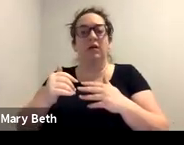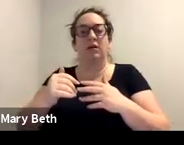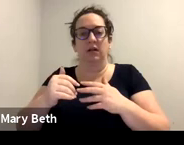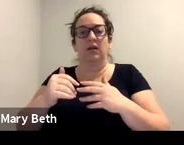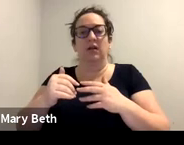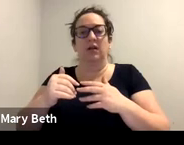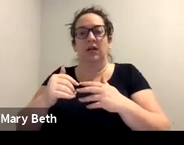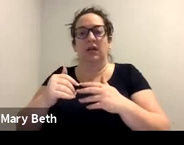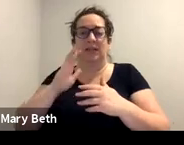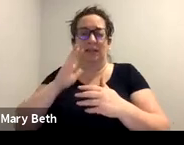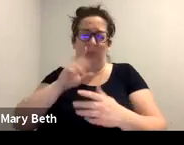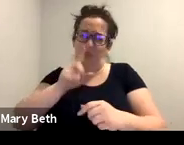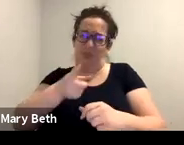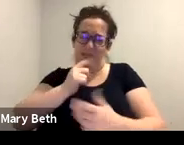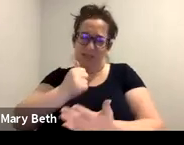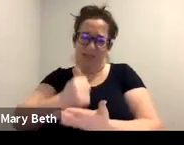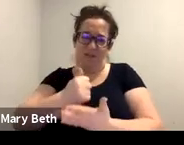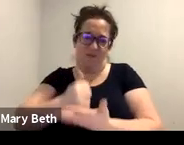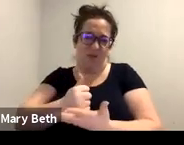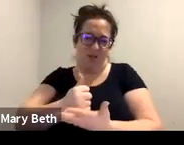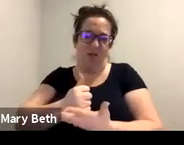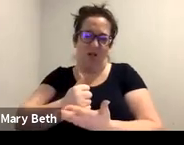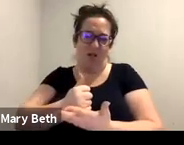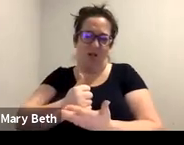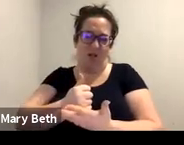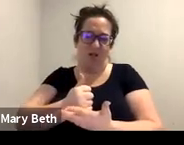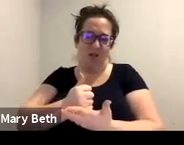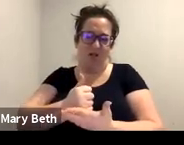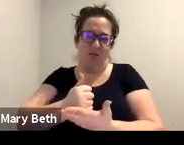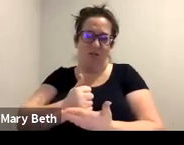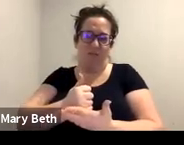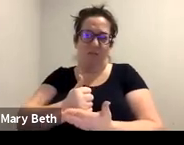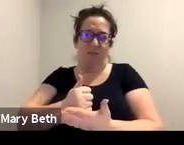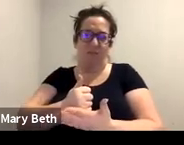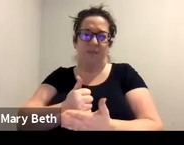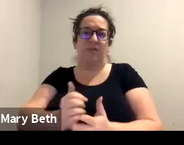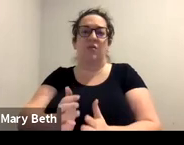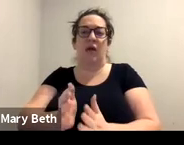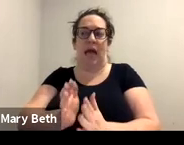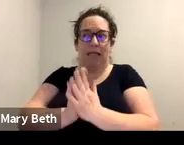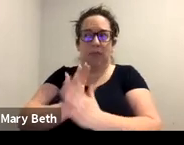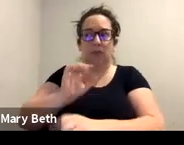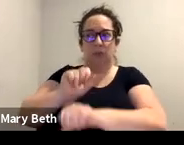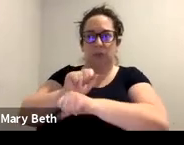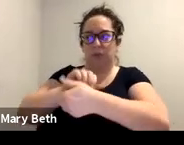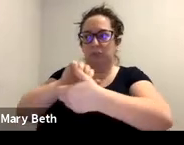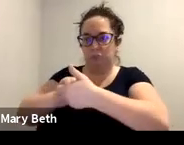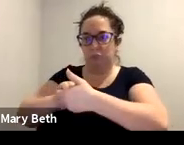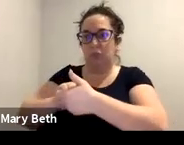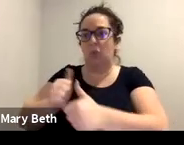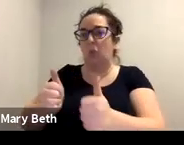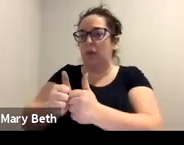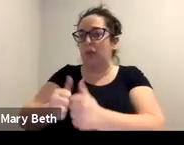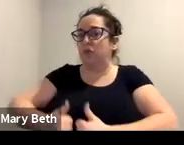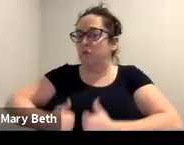it's helpful to be able to ask this or work with a survivor and maybe crafting a response or con